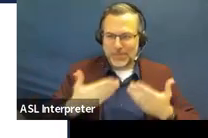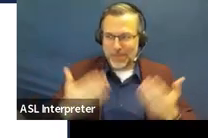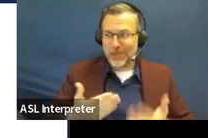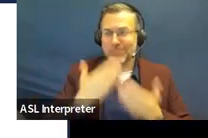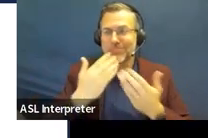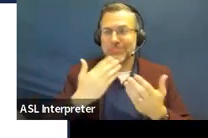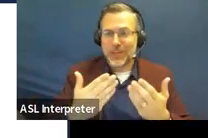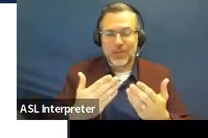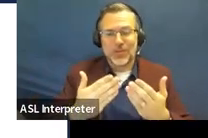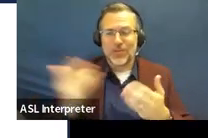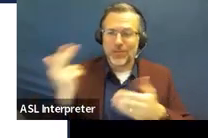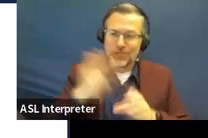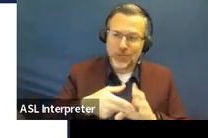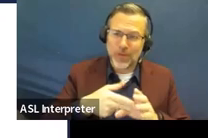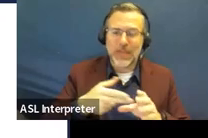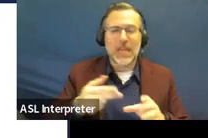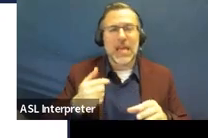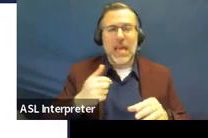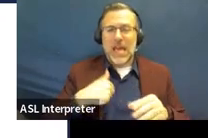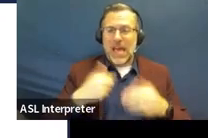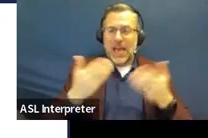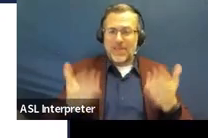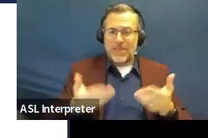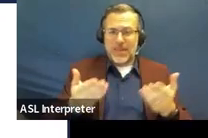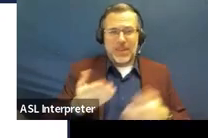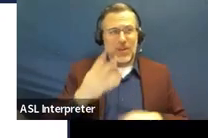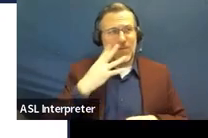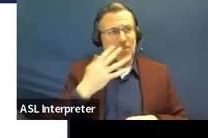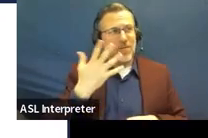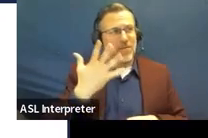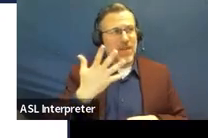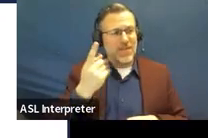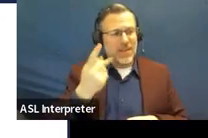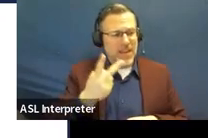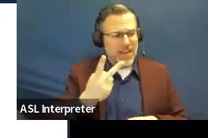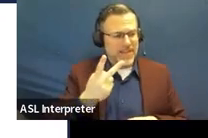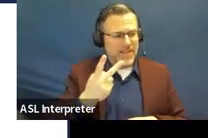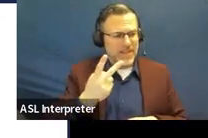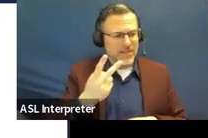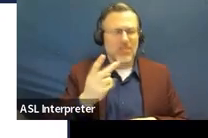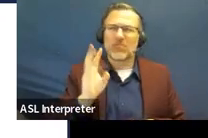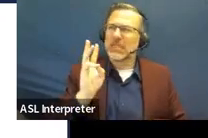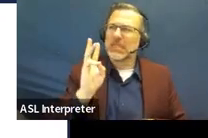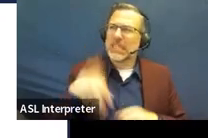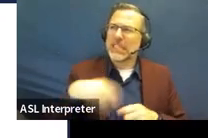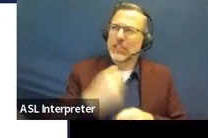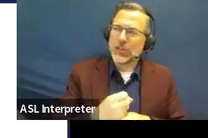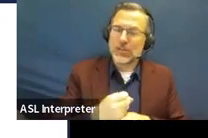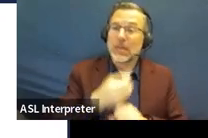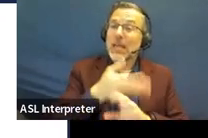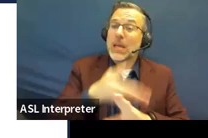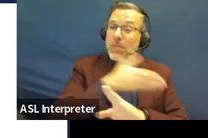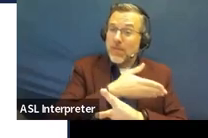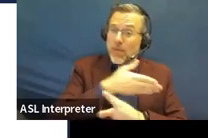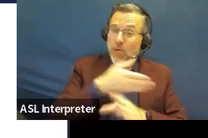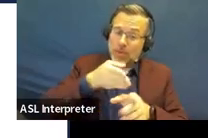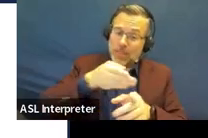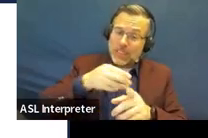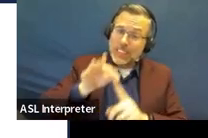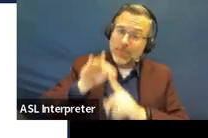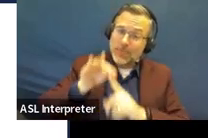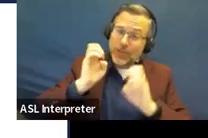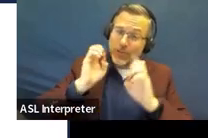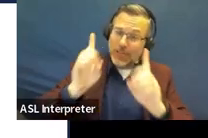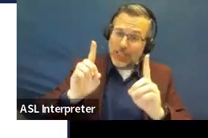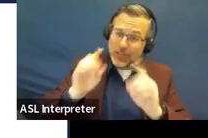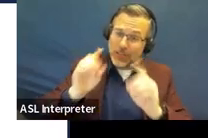five and a half, I think, almost six years. And before that, I was a special ed teacher for 30 years.